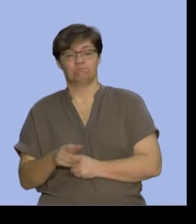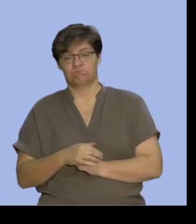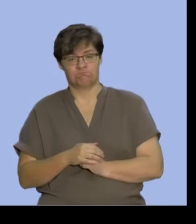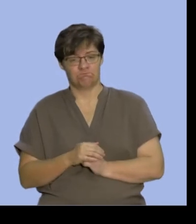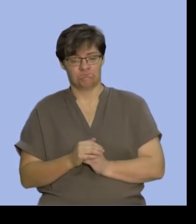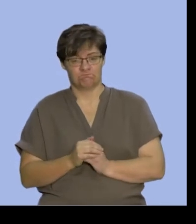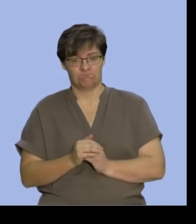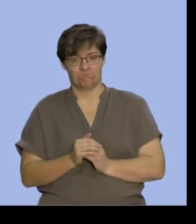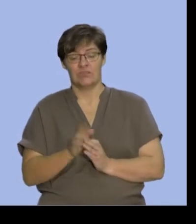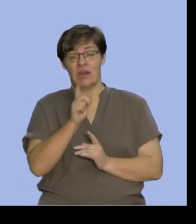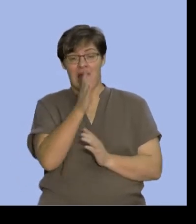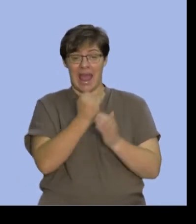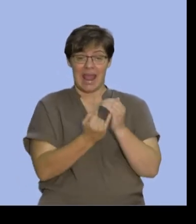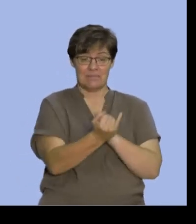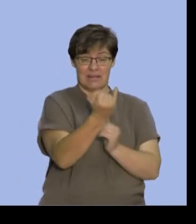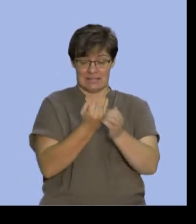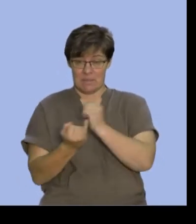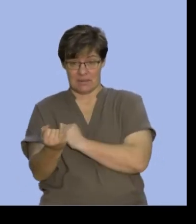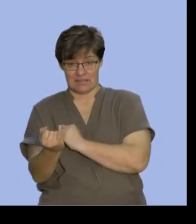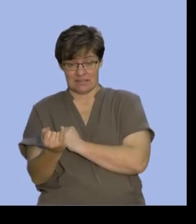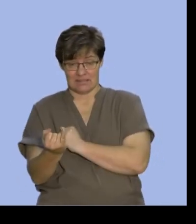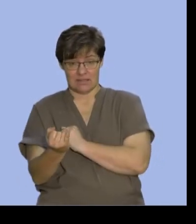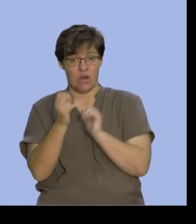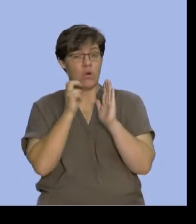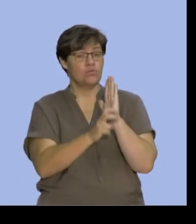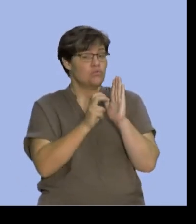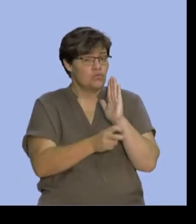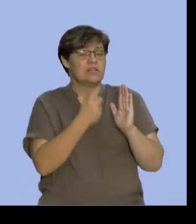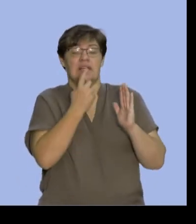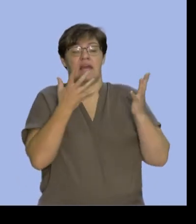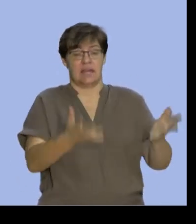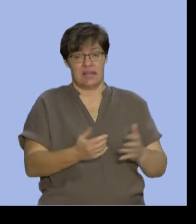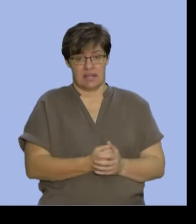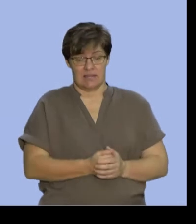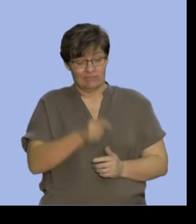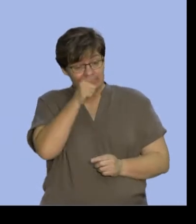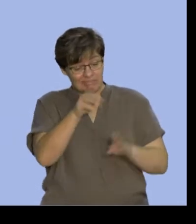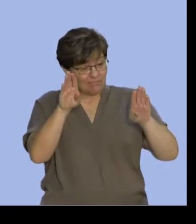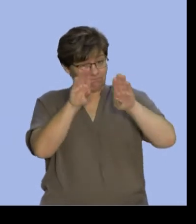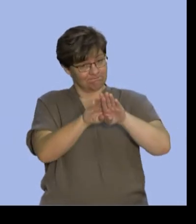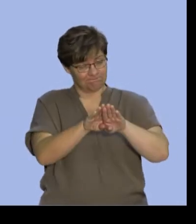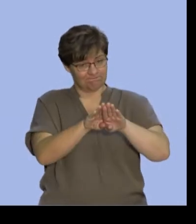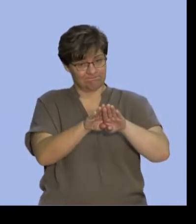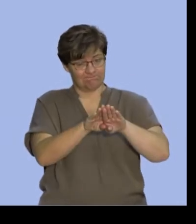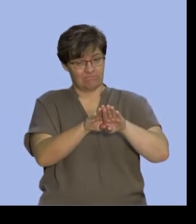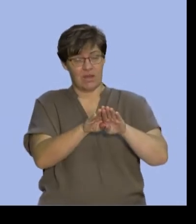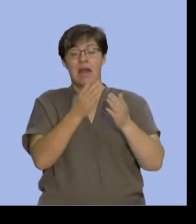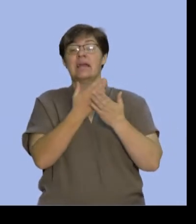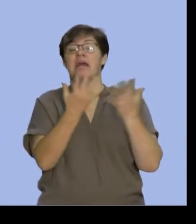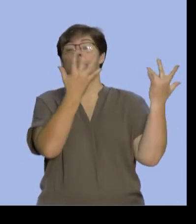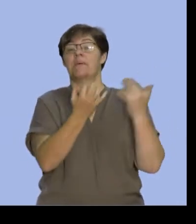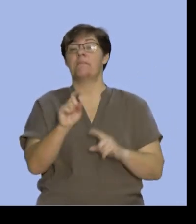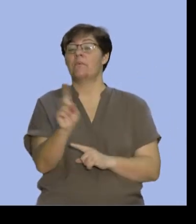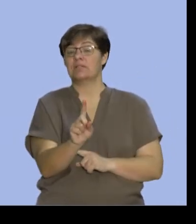these type of independent events, the rule is given that for that intersection, we can calculate the